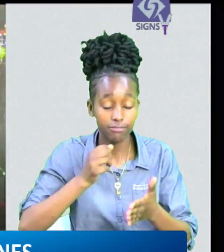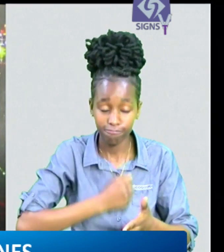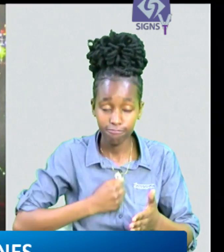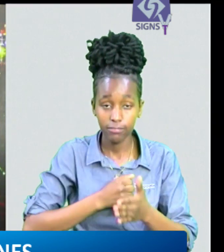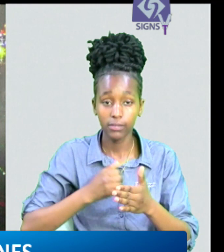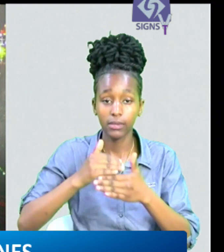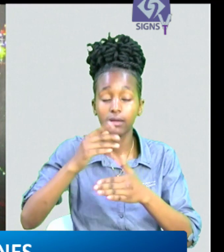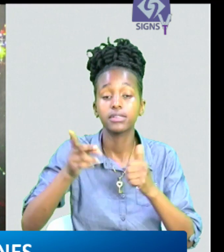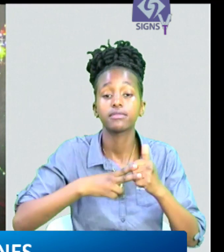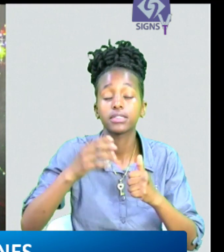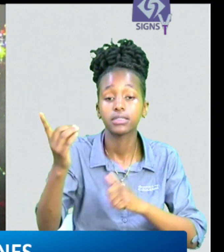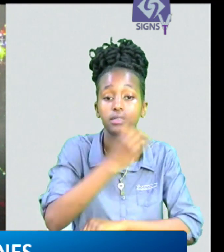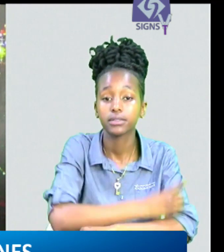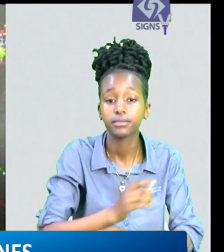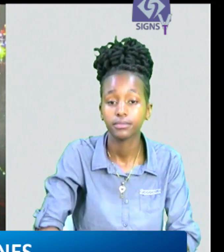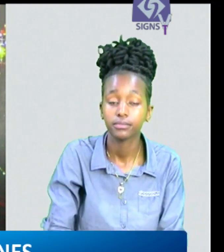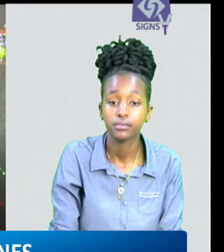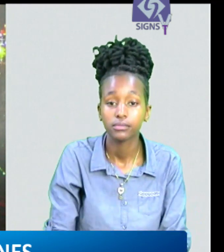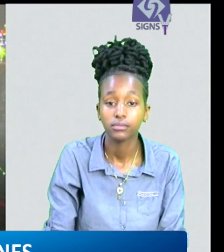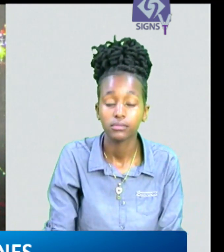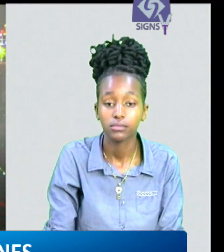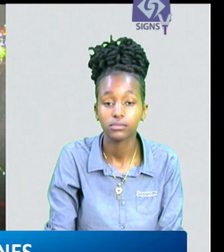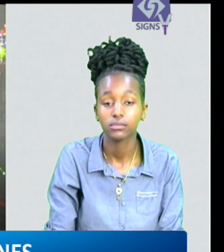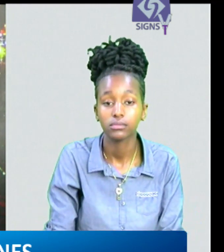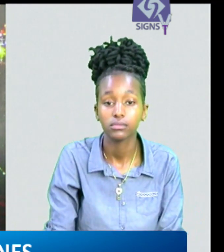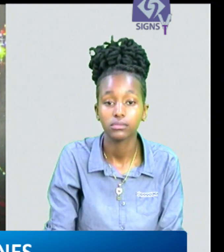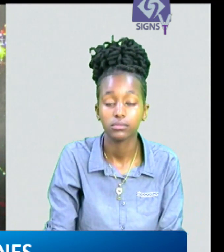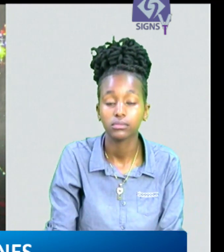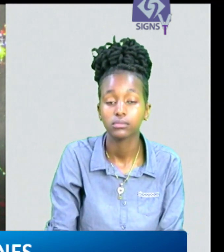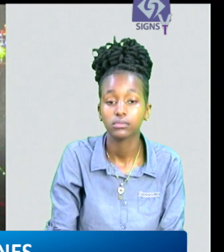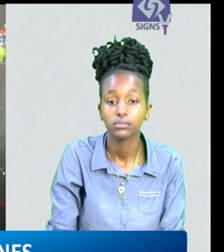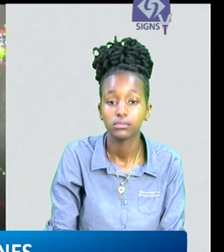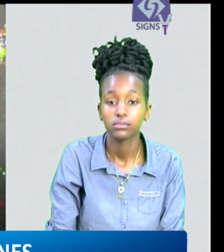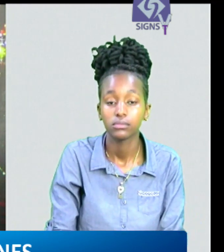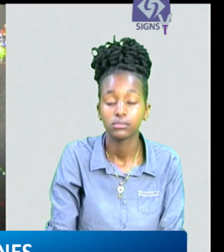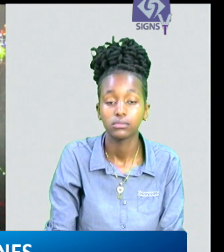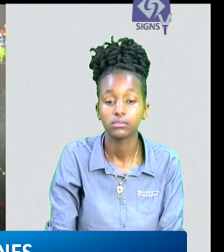reprimanded and directed to offer written apology to the party within seven days